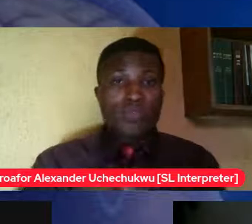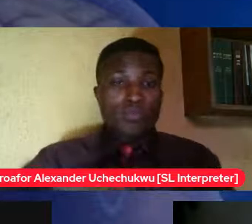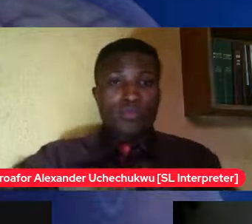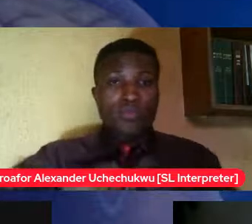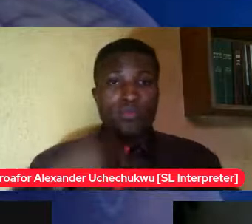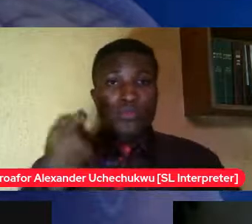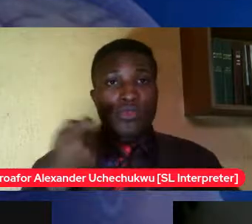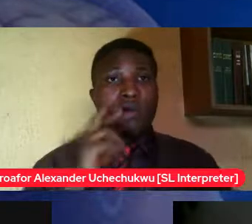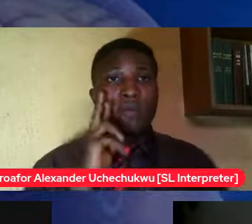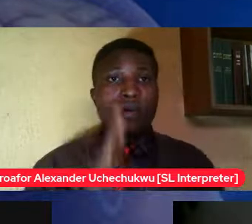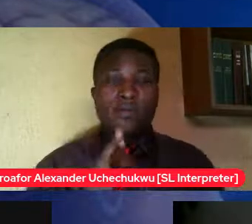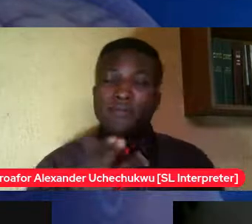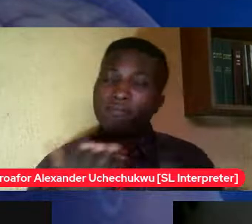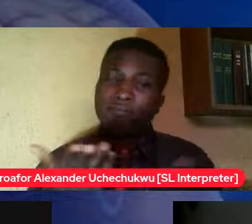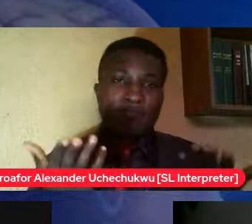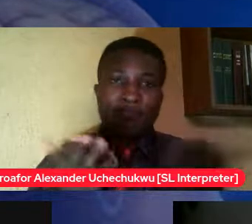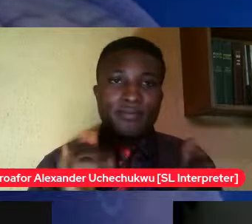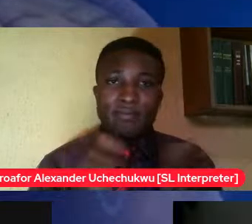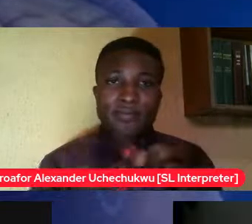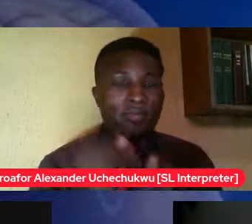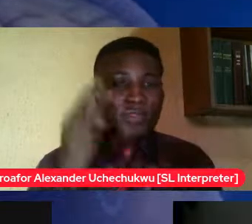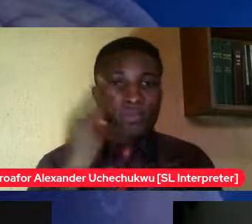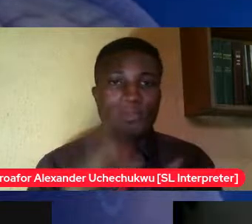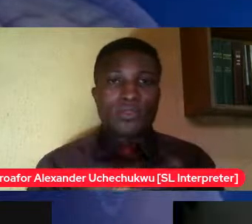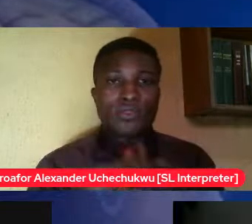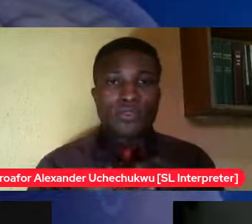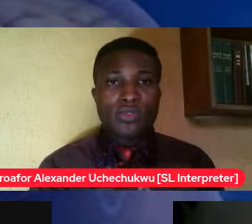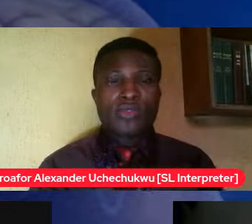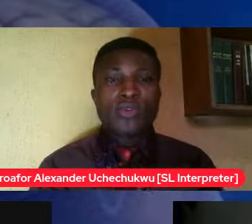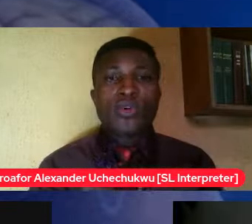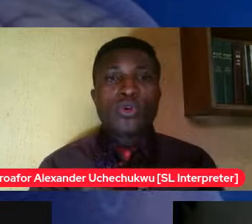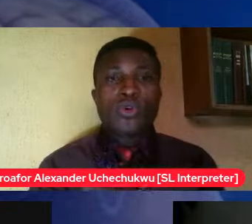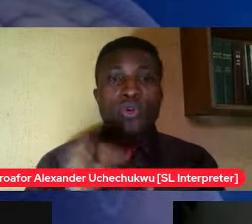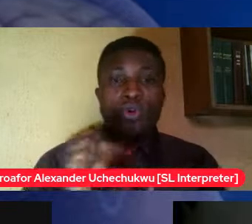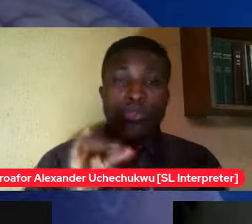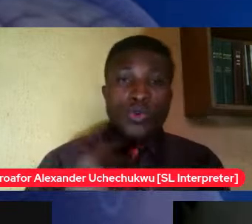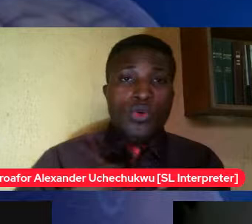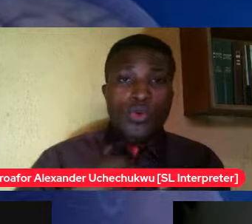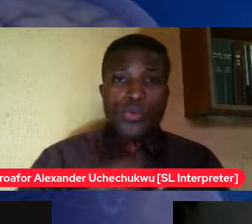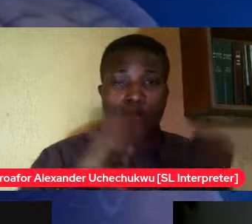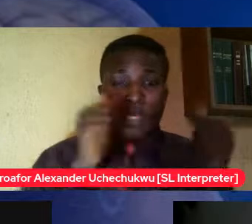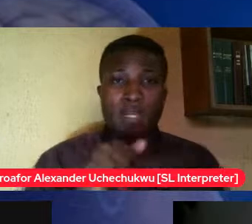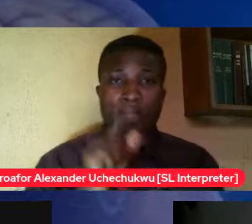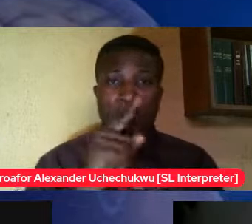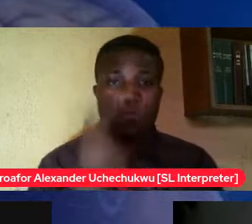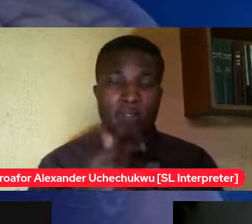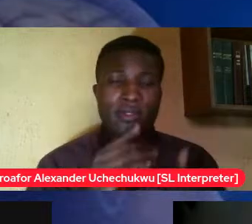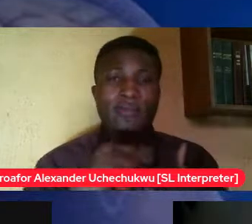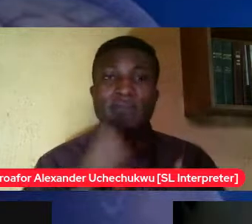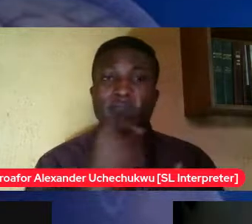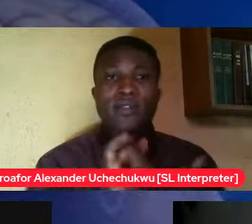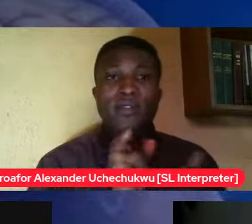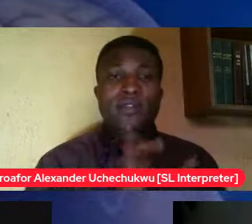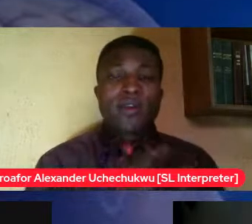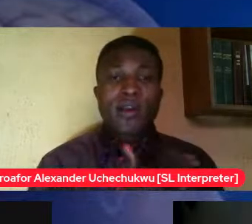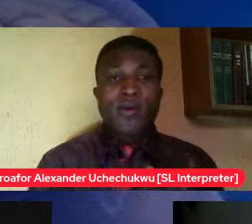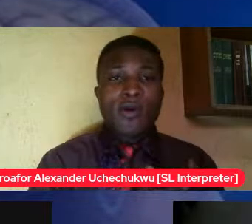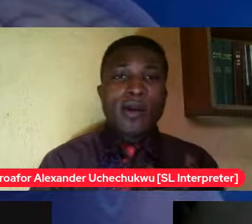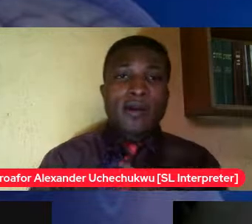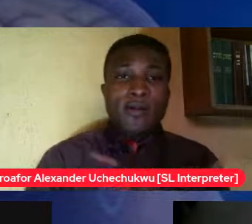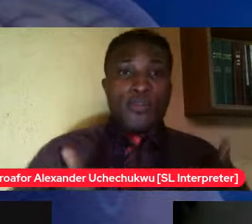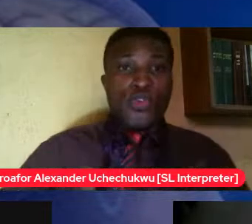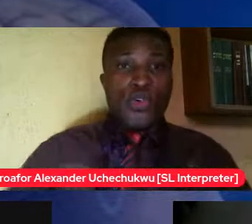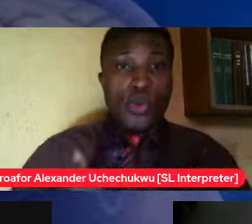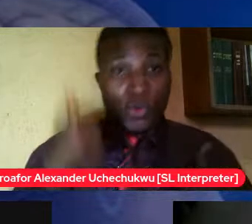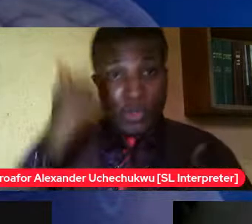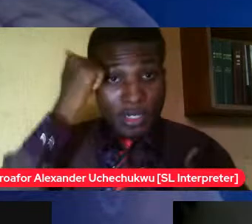so we can only tell our teenagers that's why when you start having conversations with them even if you've not